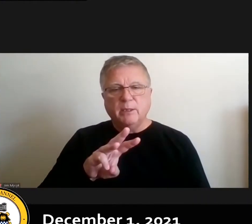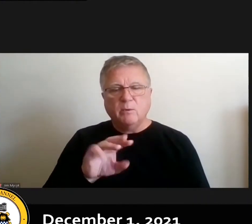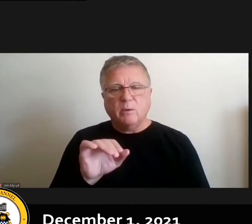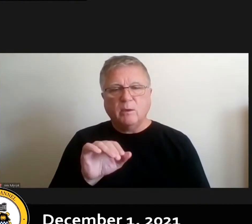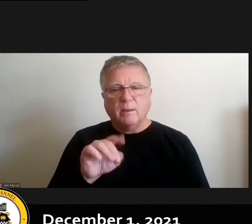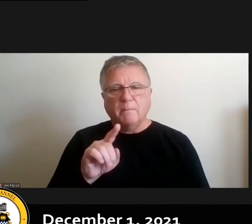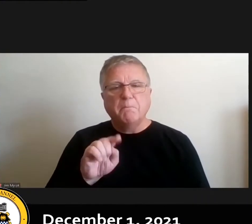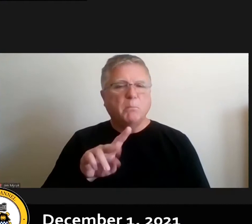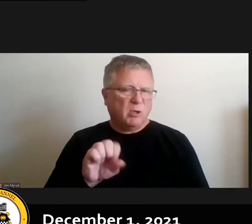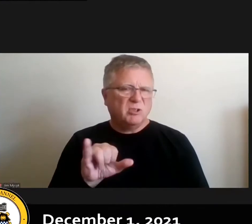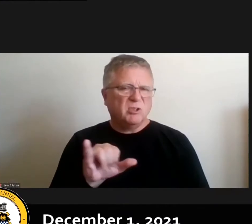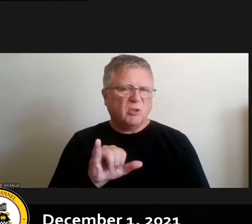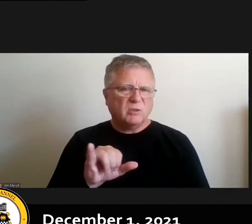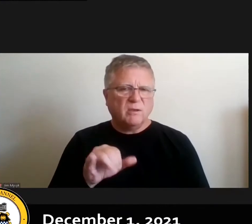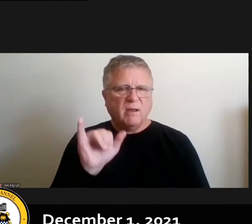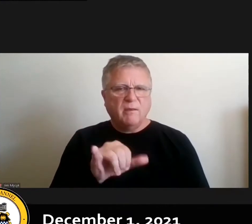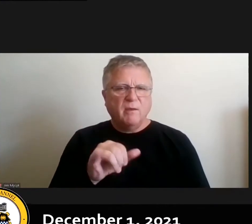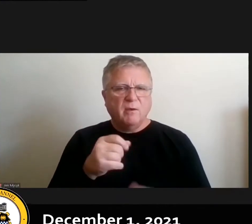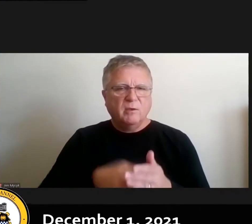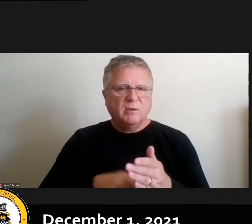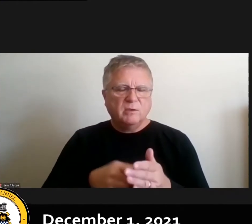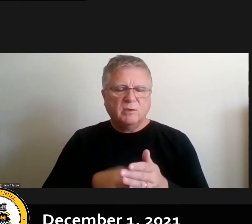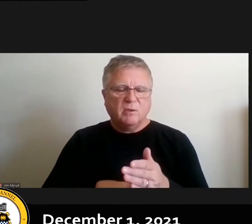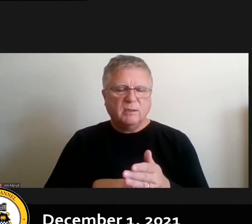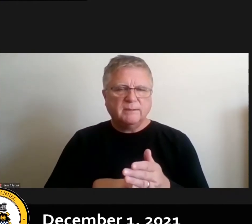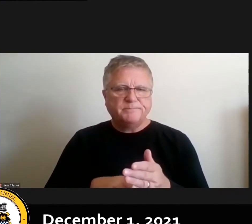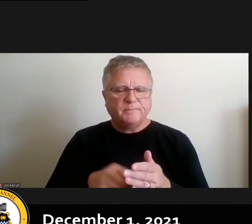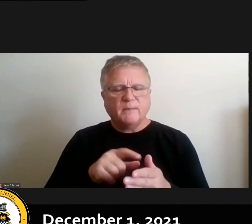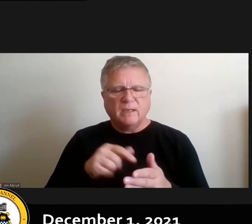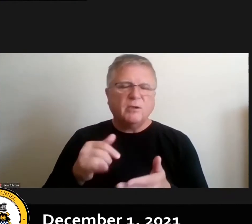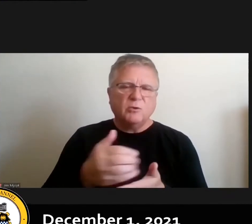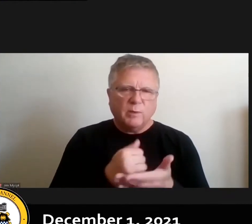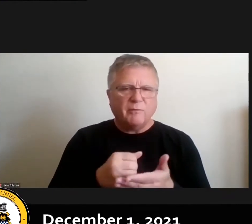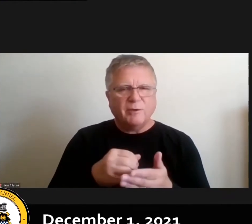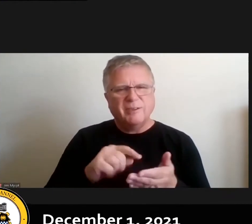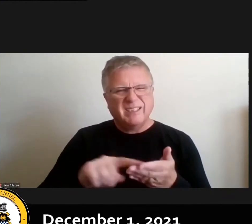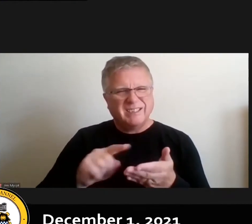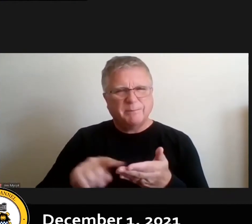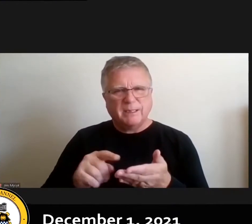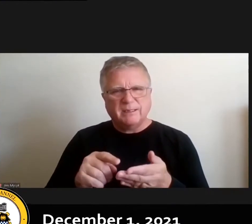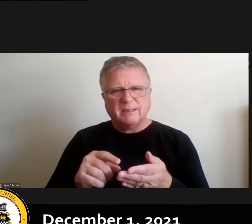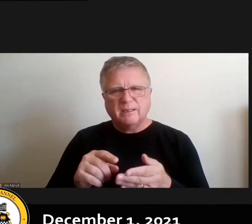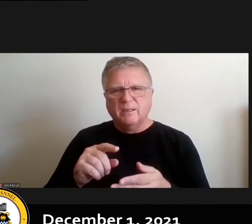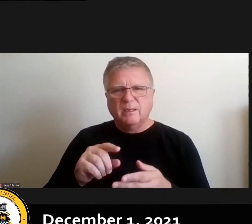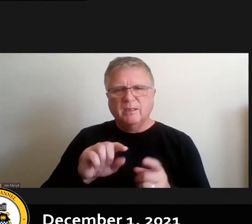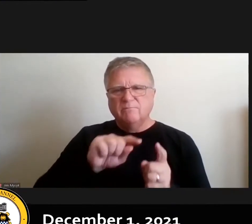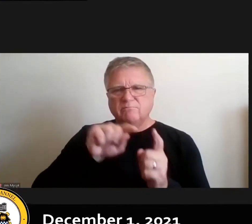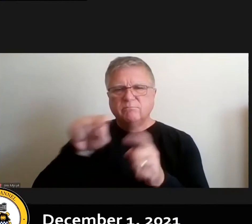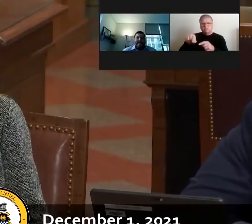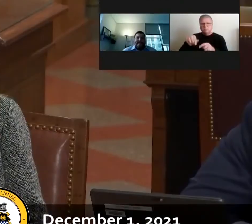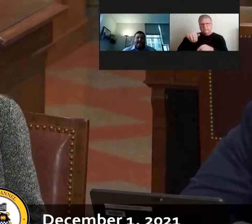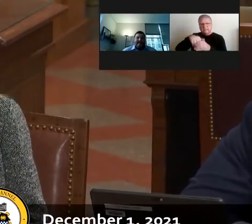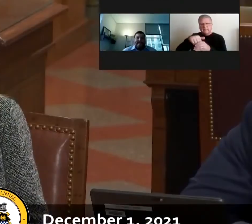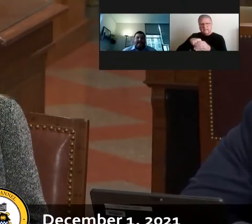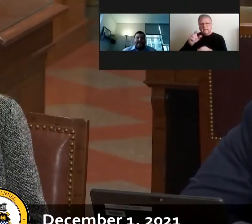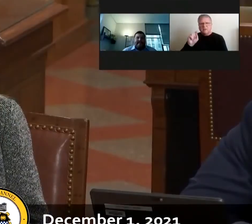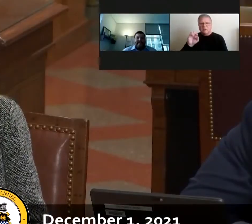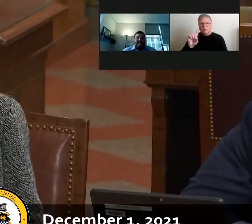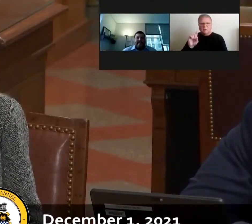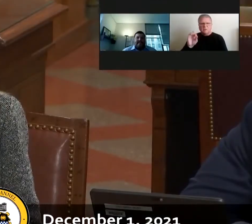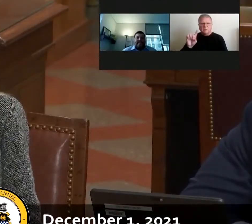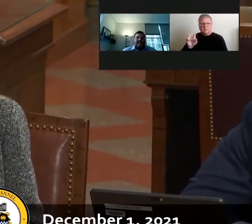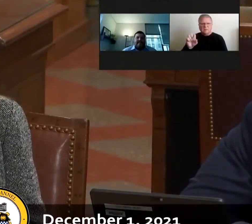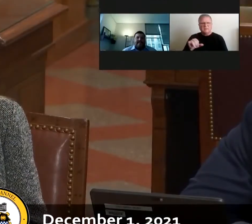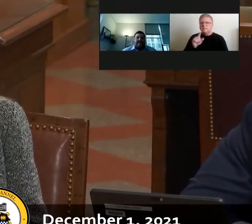uh costs are for those revenues and expenses are in the trust funds sure and that's specifically for certain